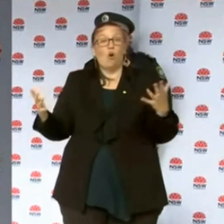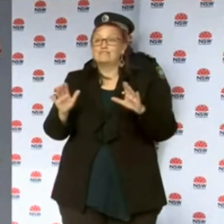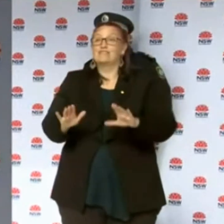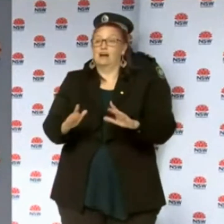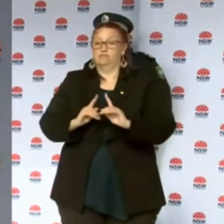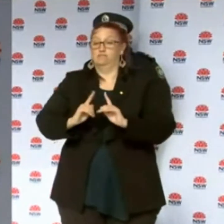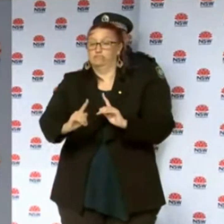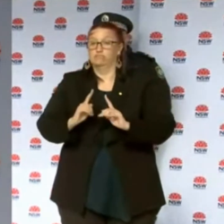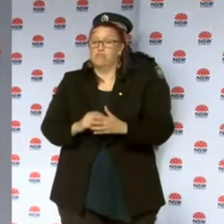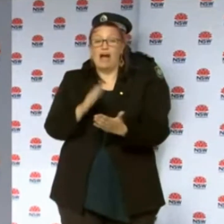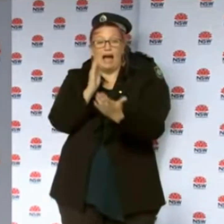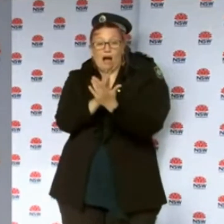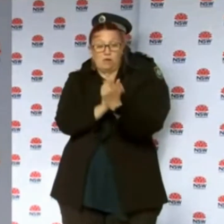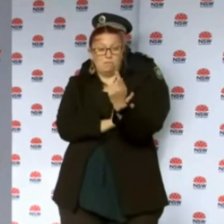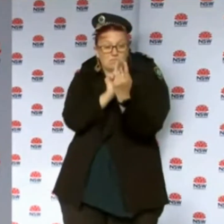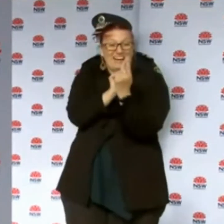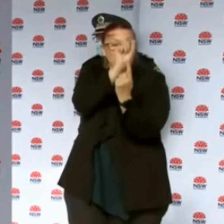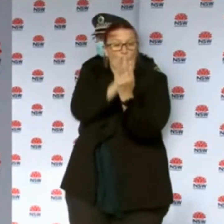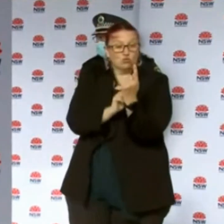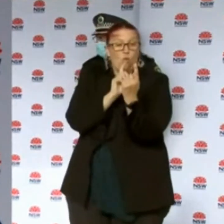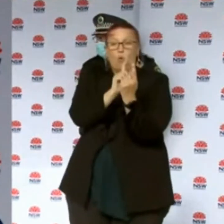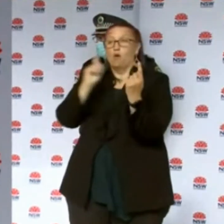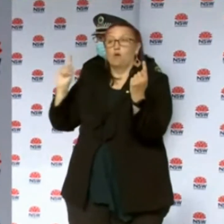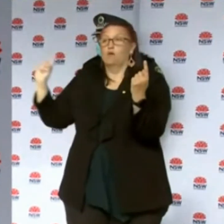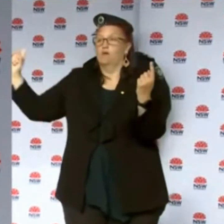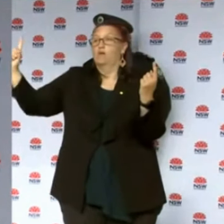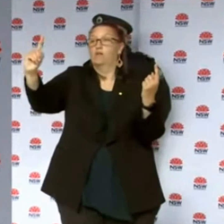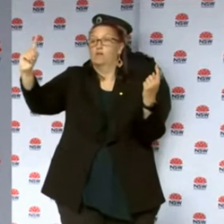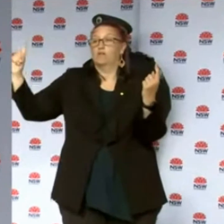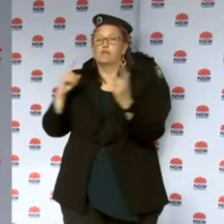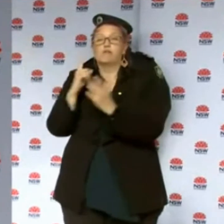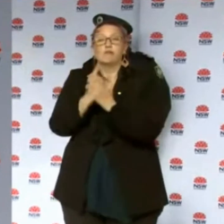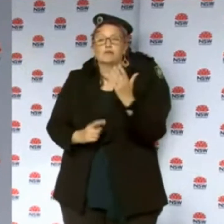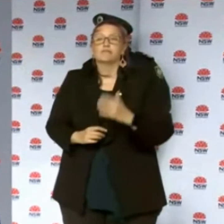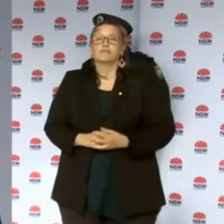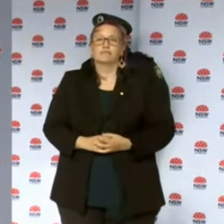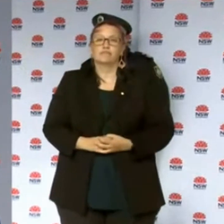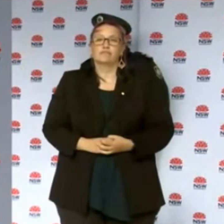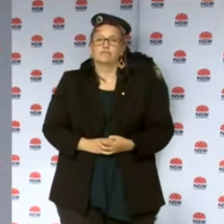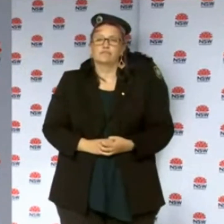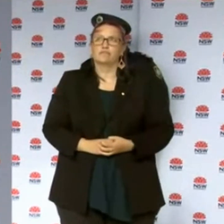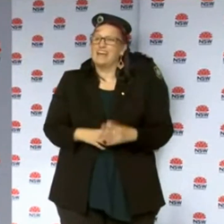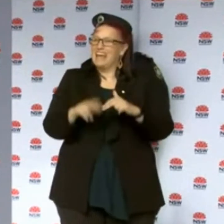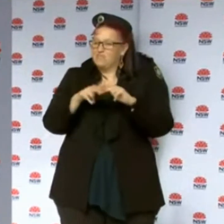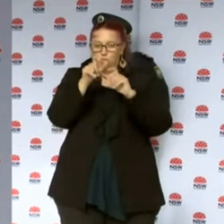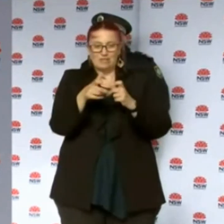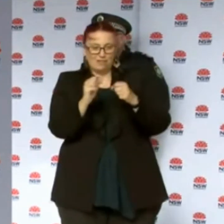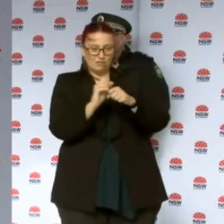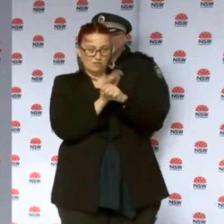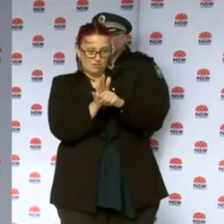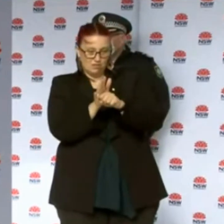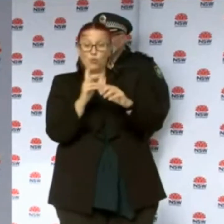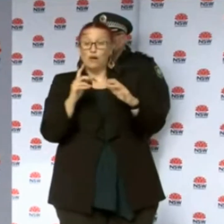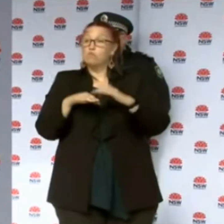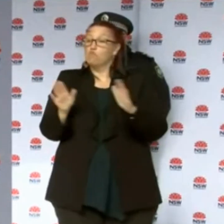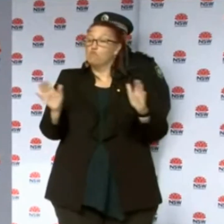whether you actually had any contact with the case. So whilst I'm saying that if you were going into a small room and the case was there, clearly airborne